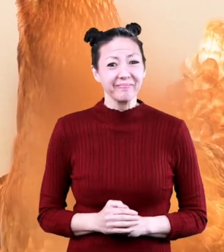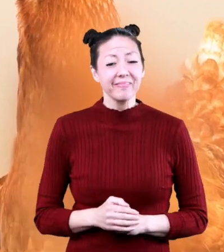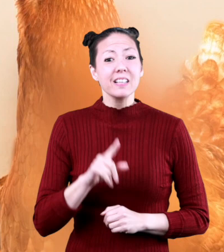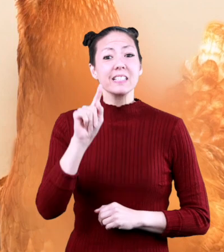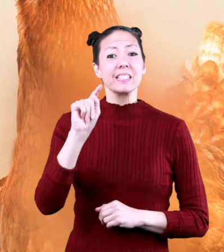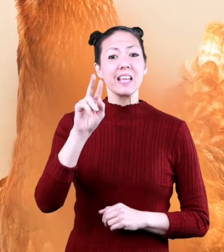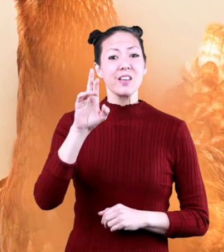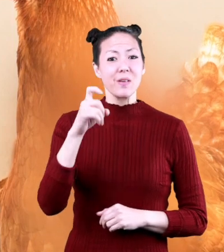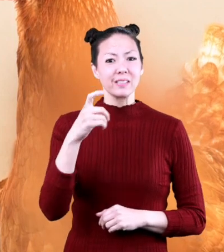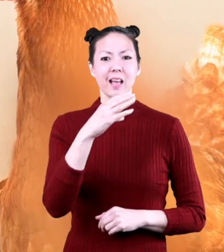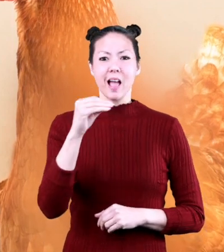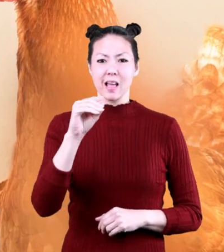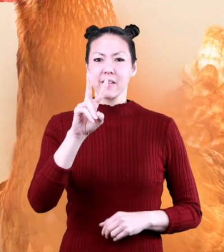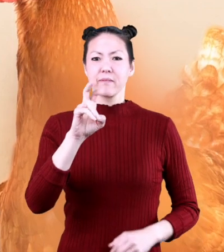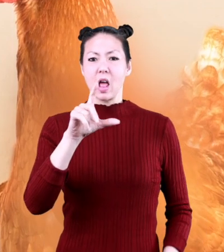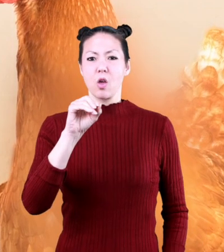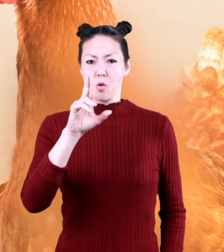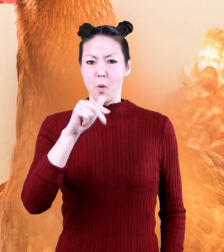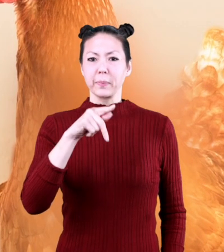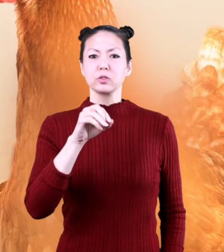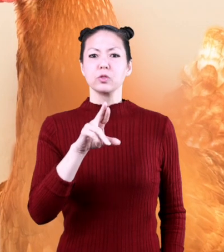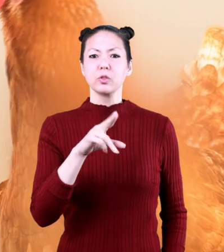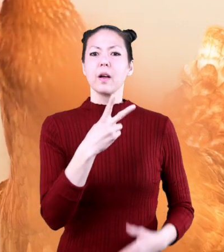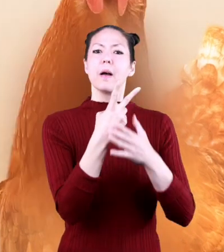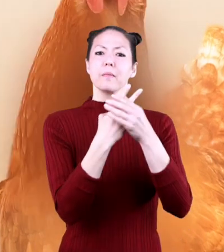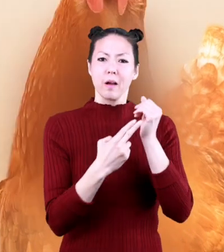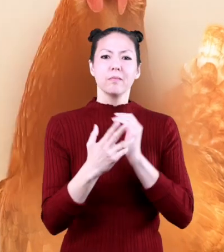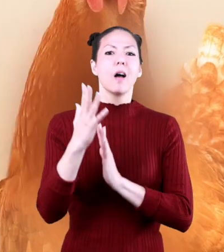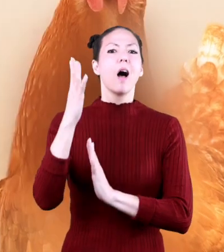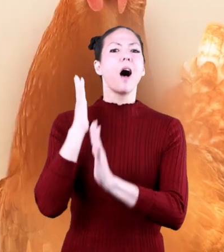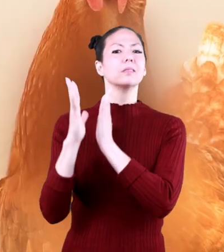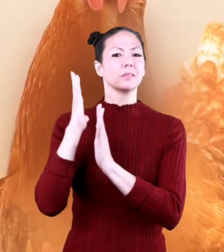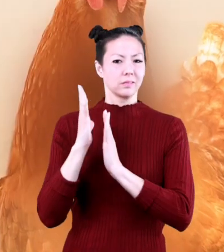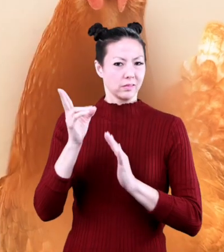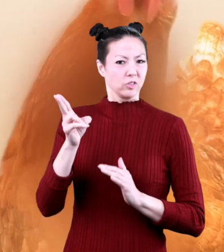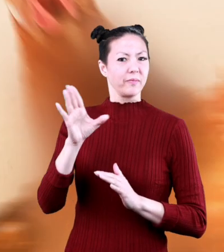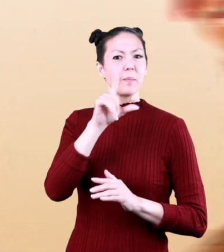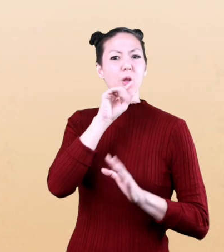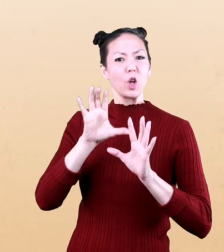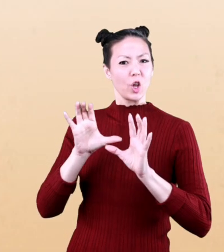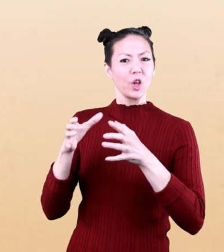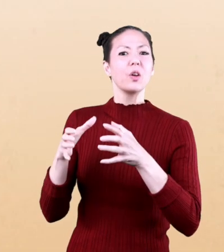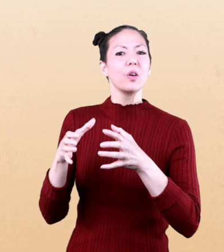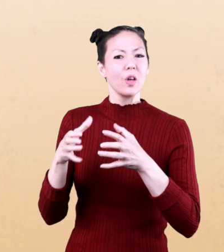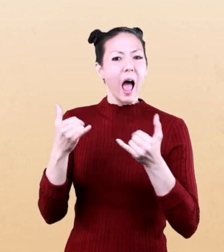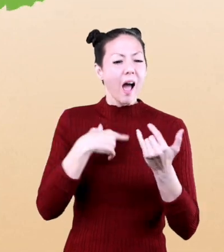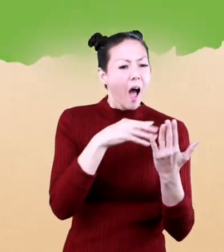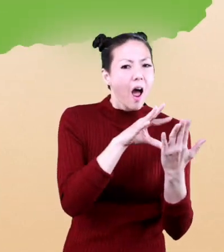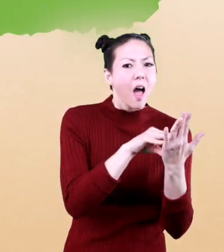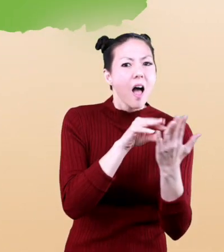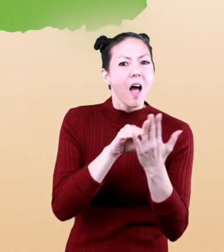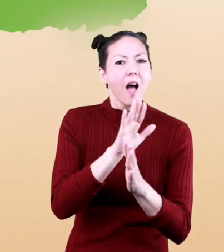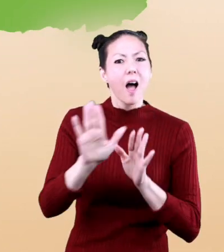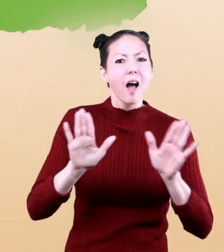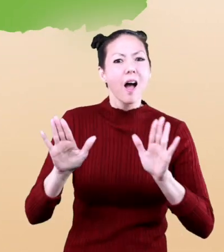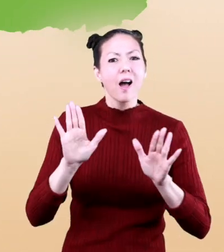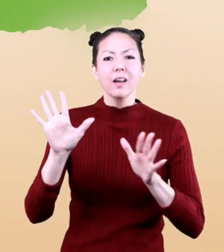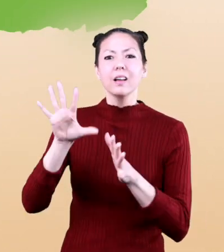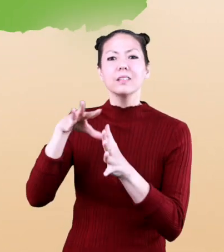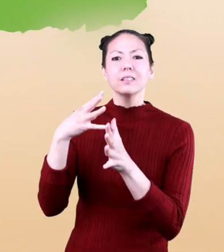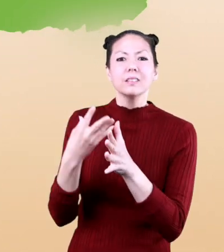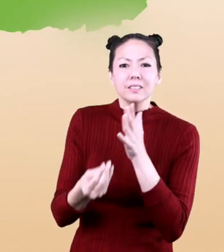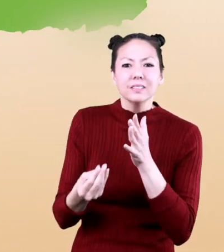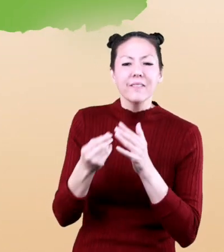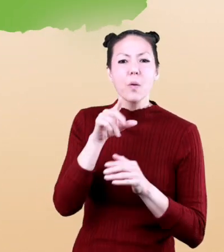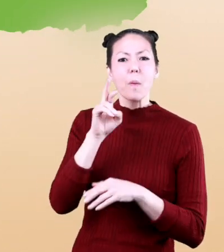you can tell them that both the t-rex and the velociraptor are ancient bird ancestors now that we've learned some